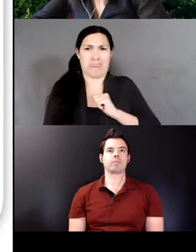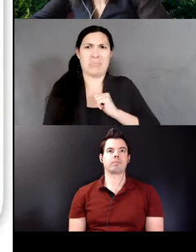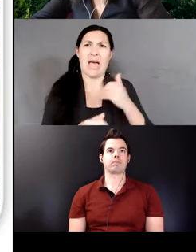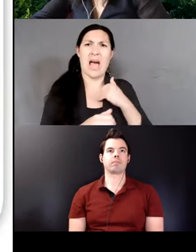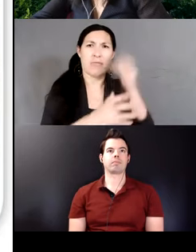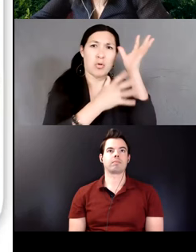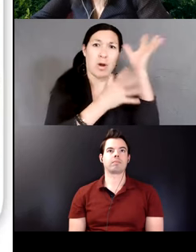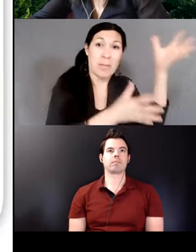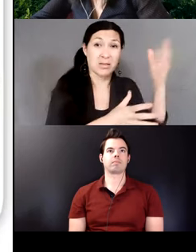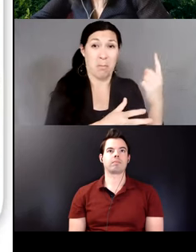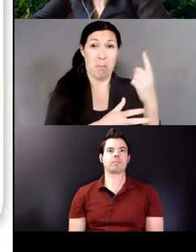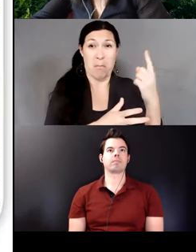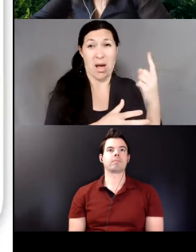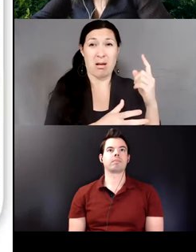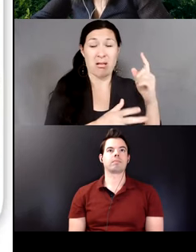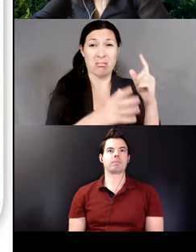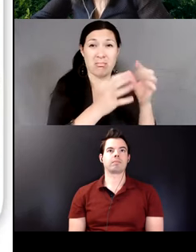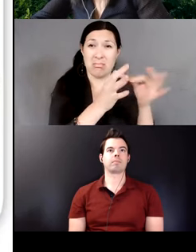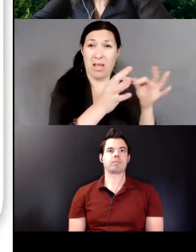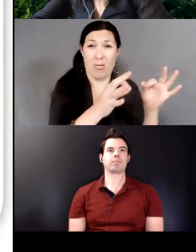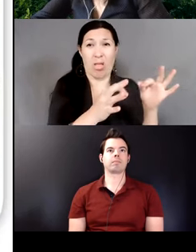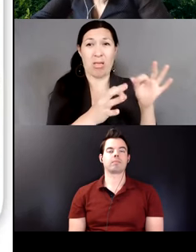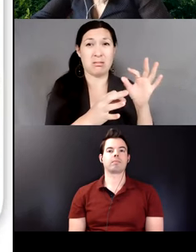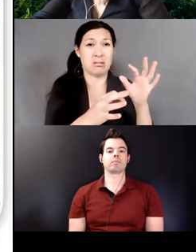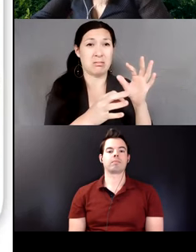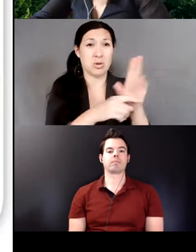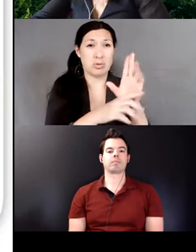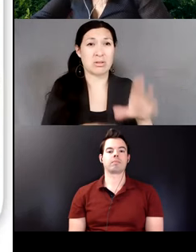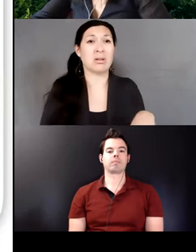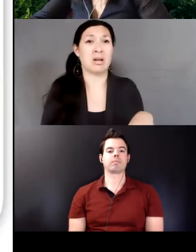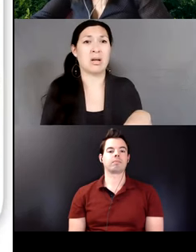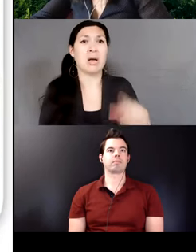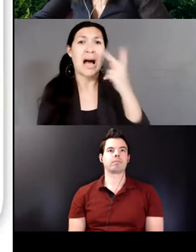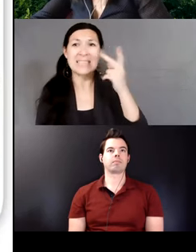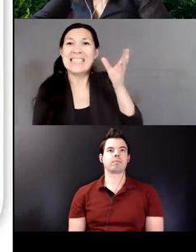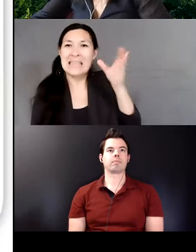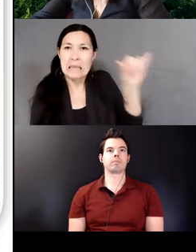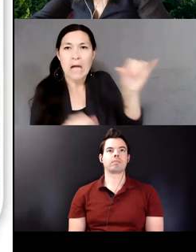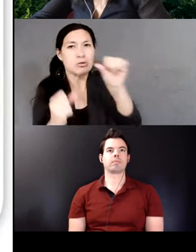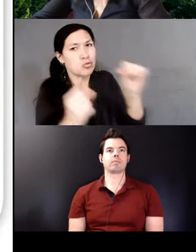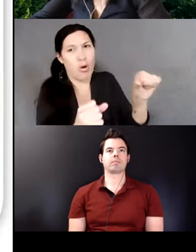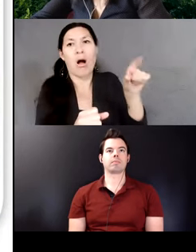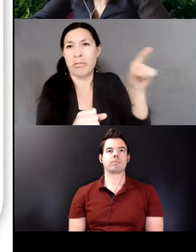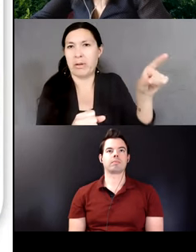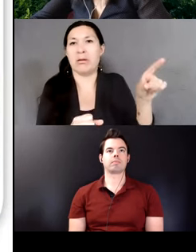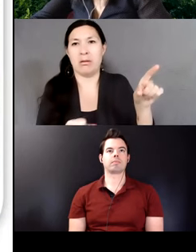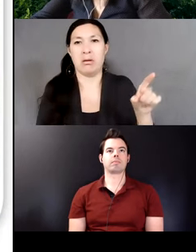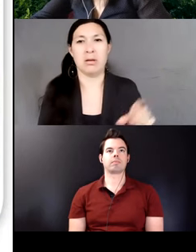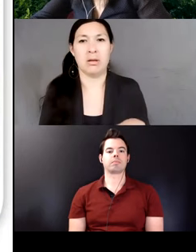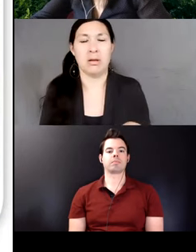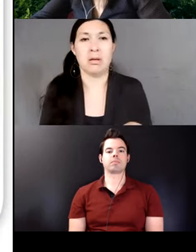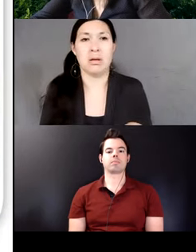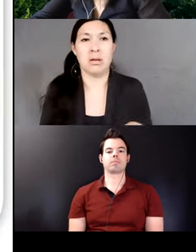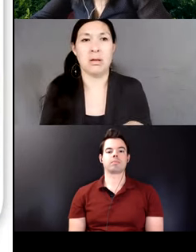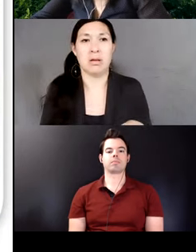mother, these forms are mostly present in the speech of monolinguals. Such forms are not quite visible